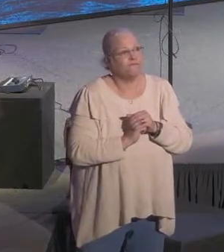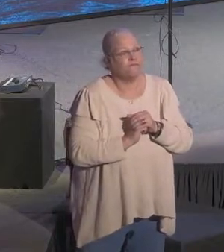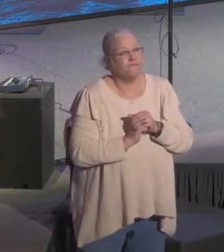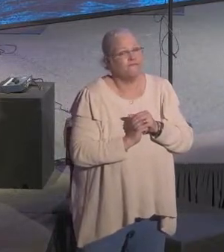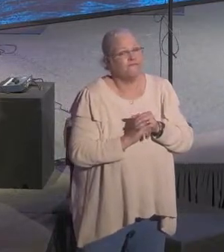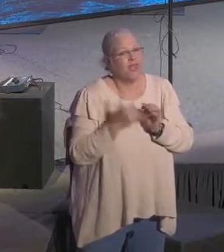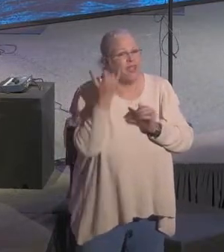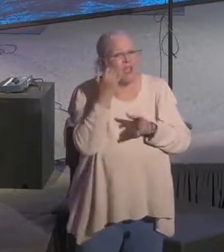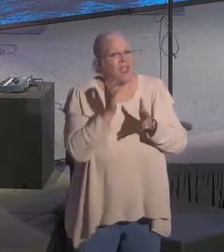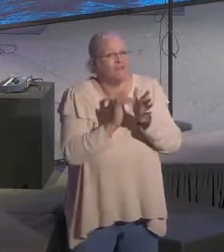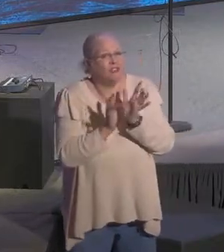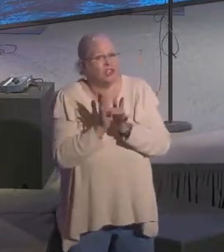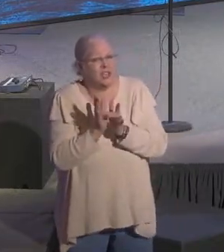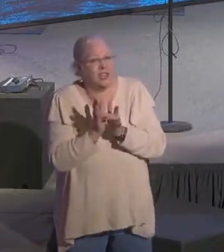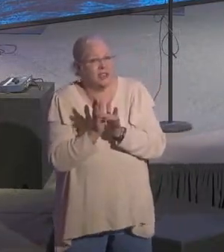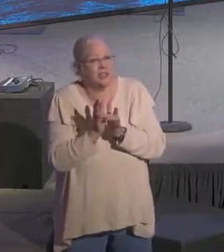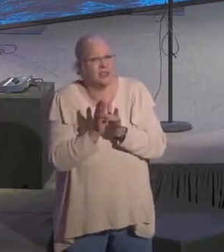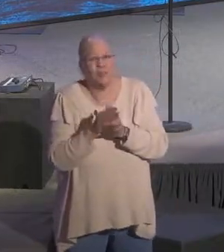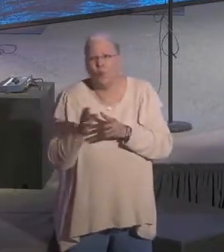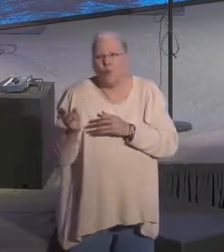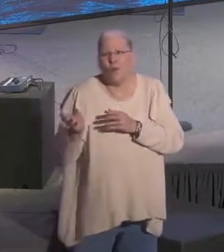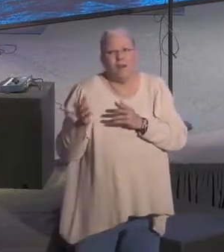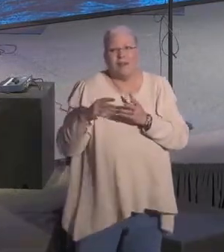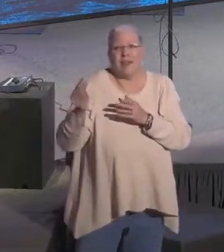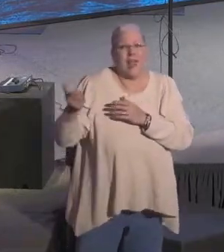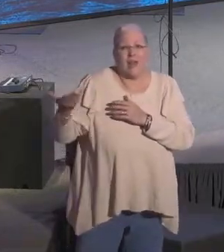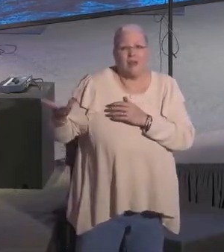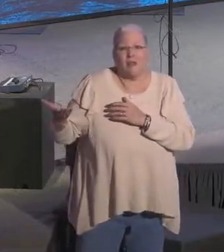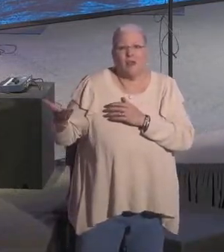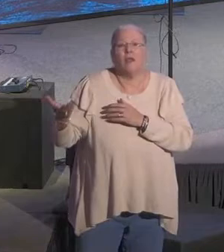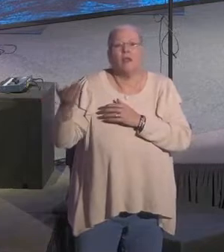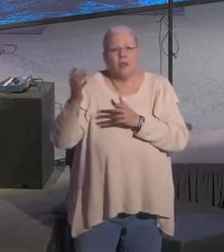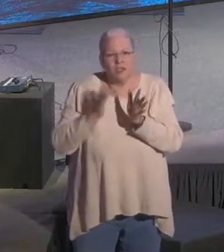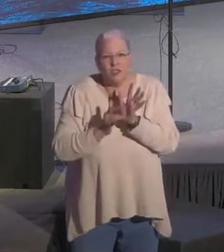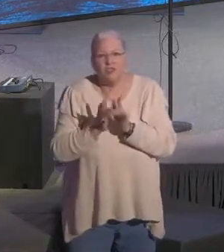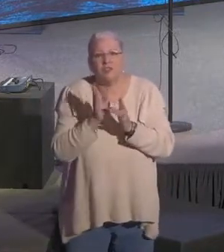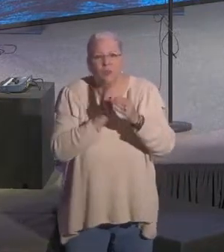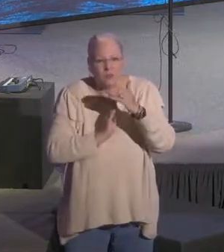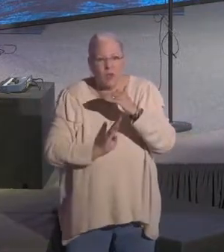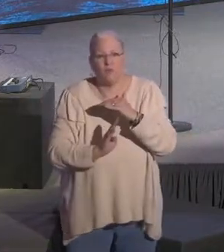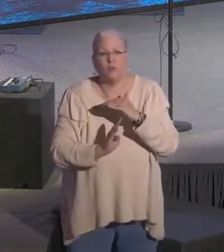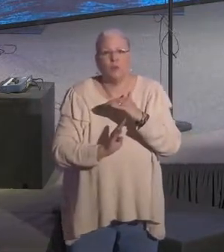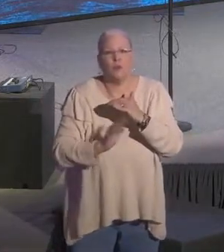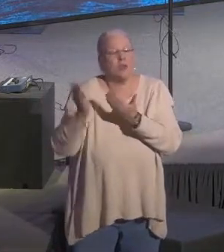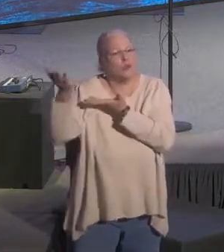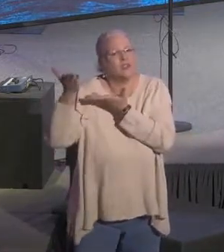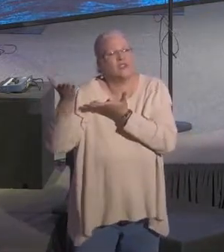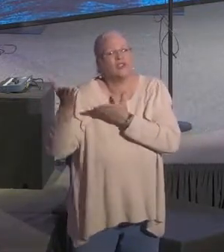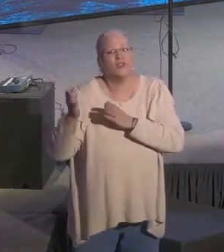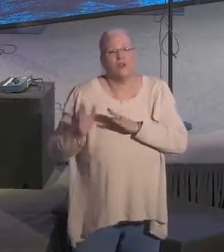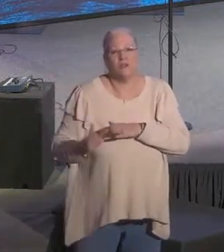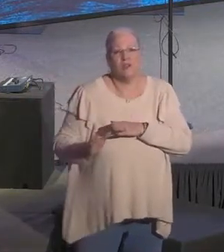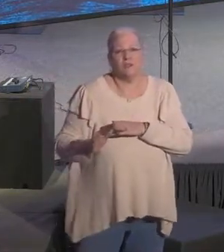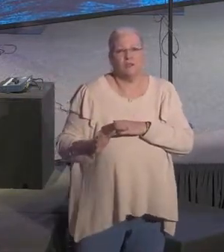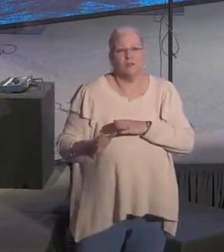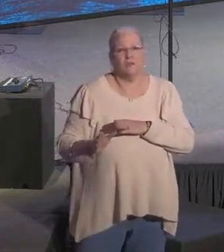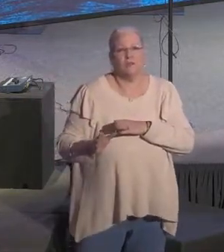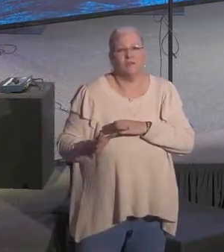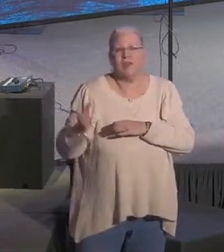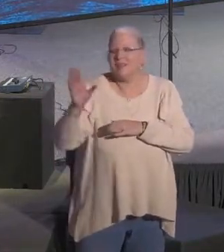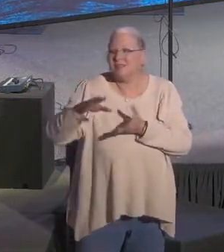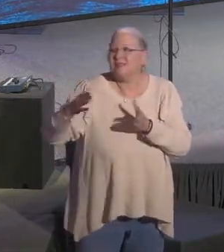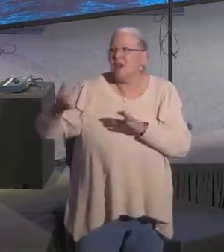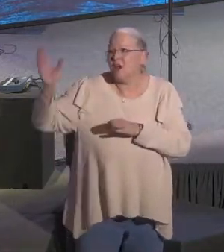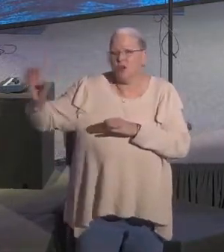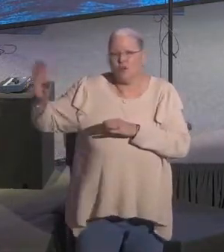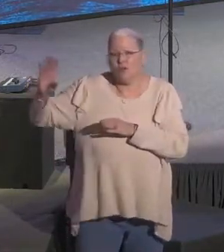If Jesus Christ was anything, he was humble. Humble to himself, took the form of a servant, became obedient to death, even death upon a cross. God